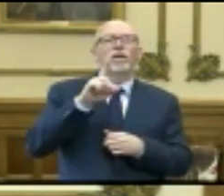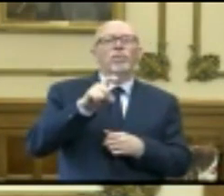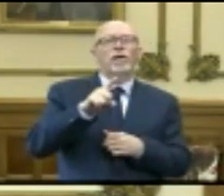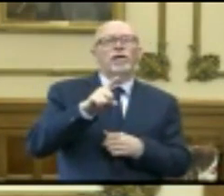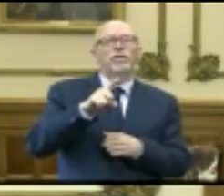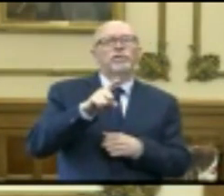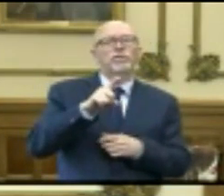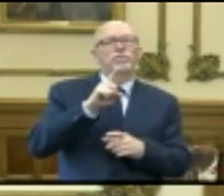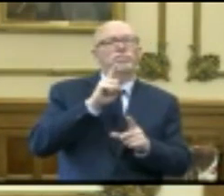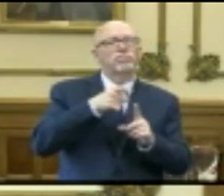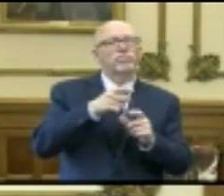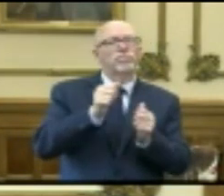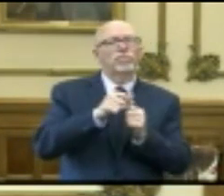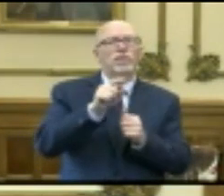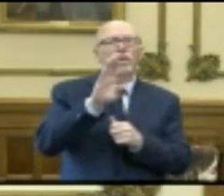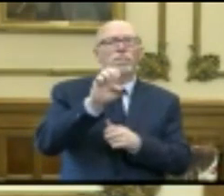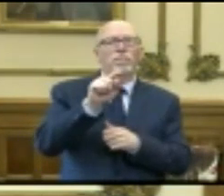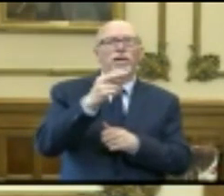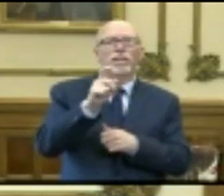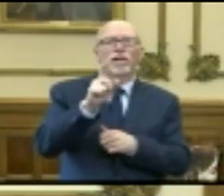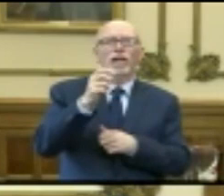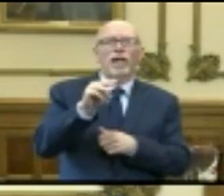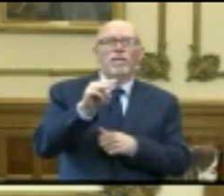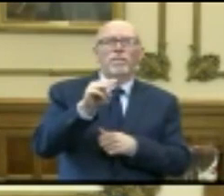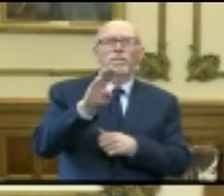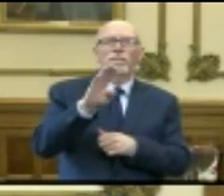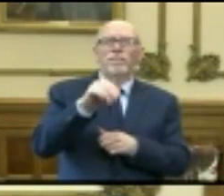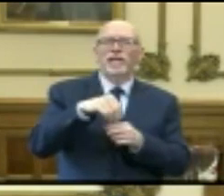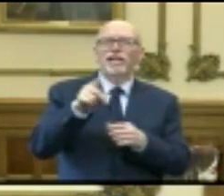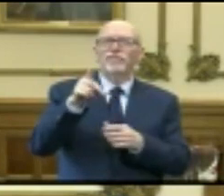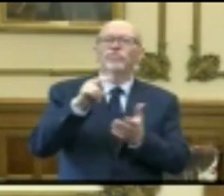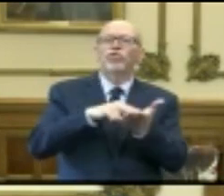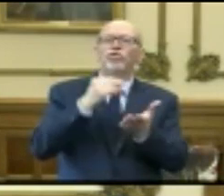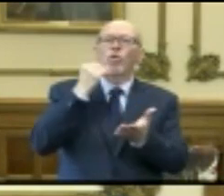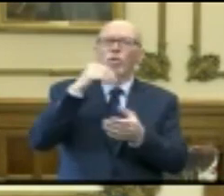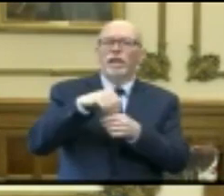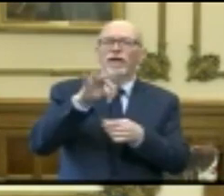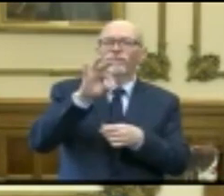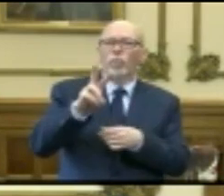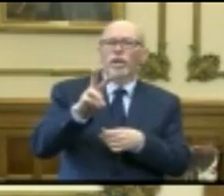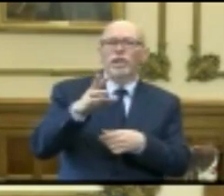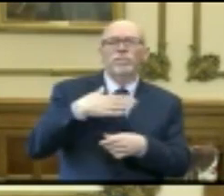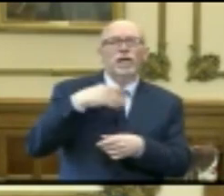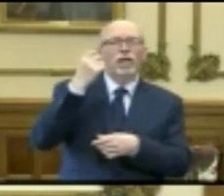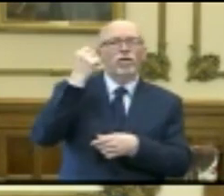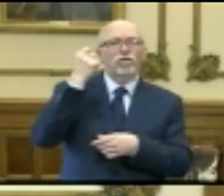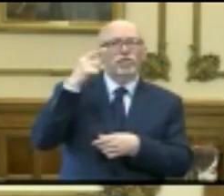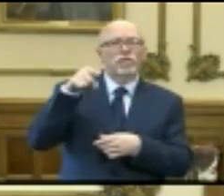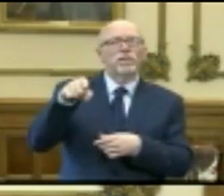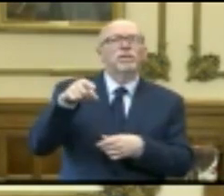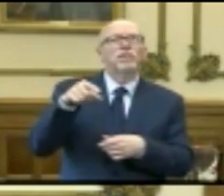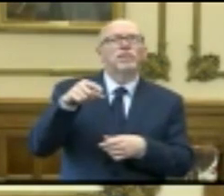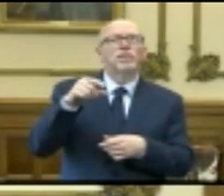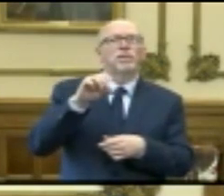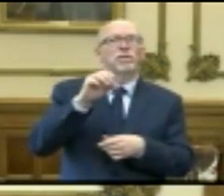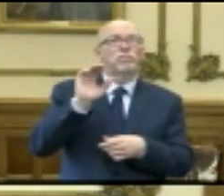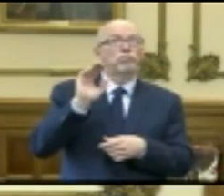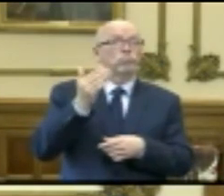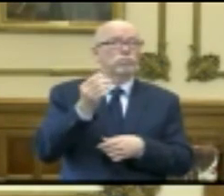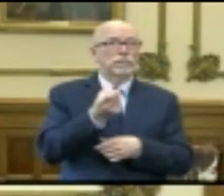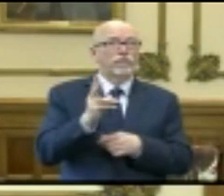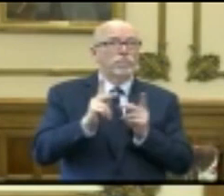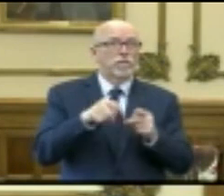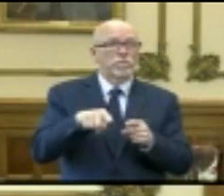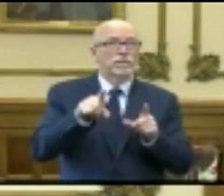specifically in regards to Bethlehem Woods. a nursing home here in Fort Wayne. Our understanding, we are told that allegedly several people have